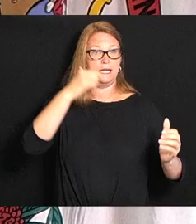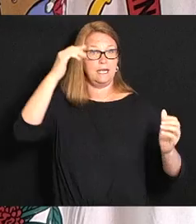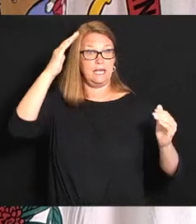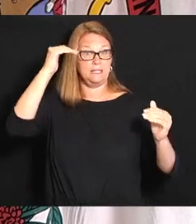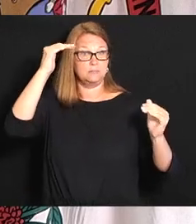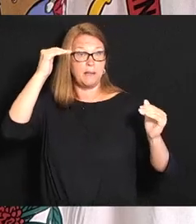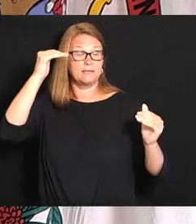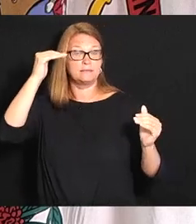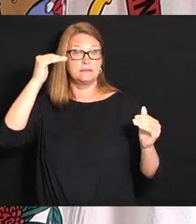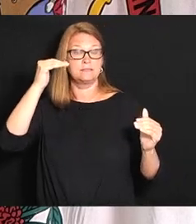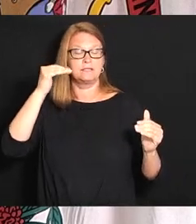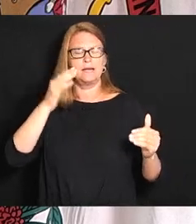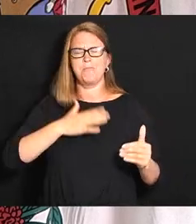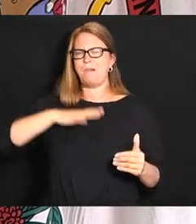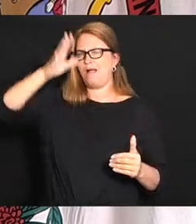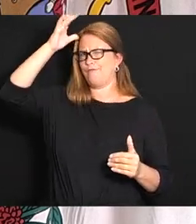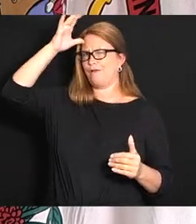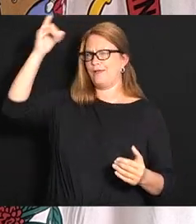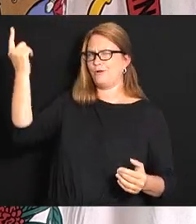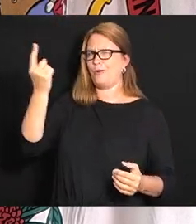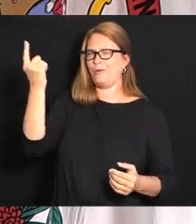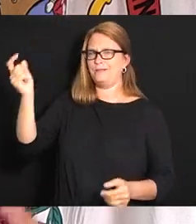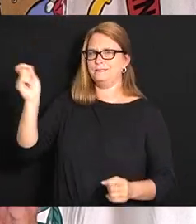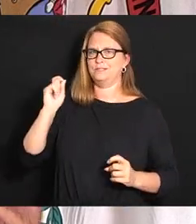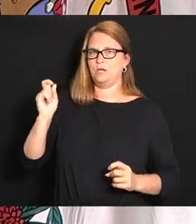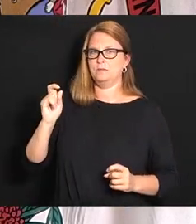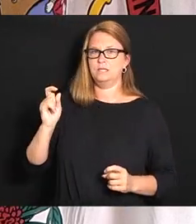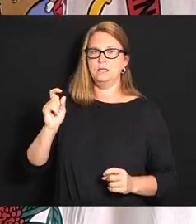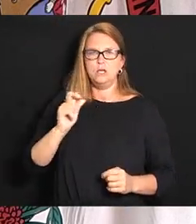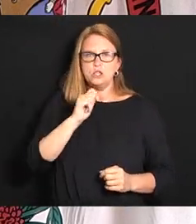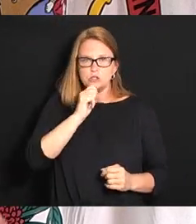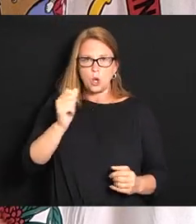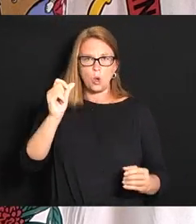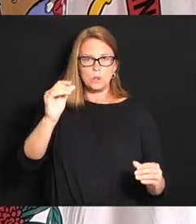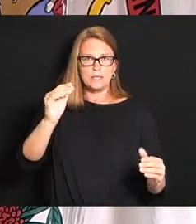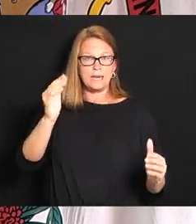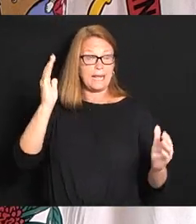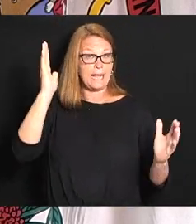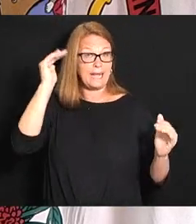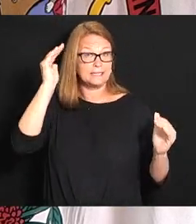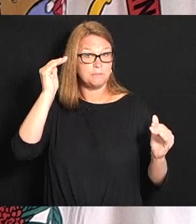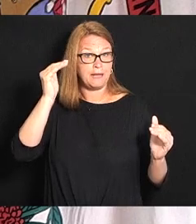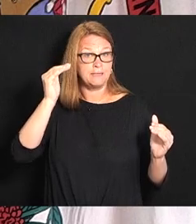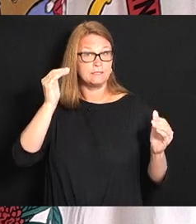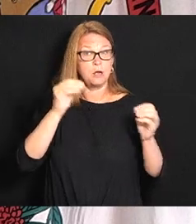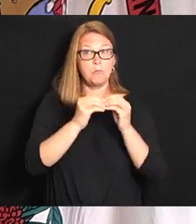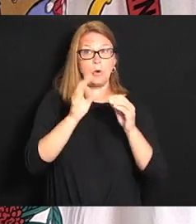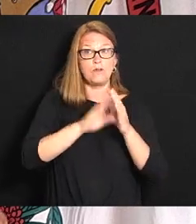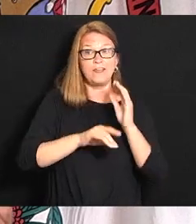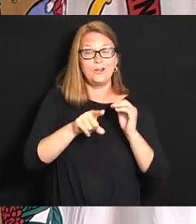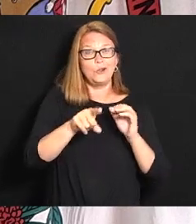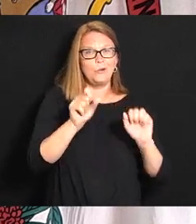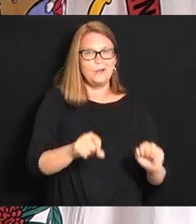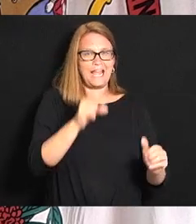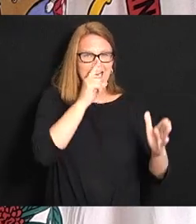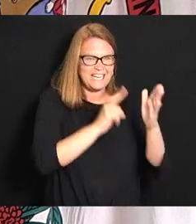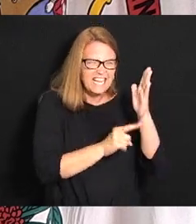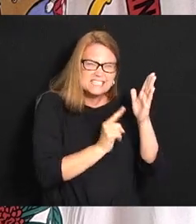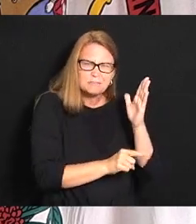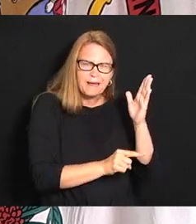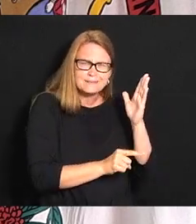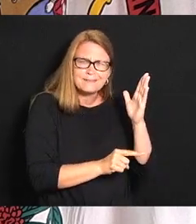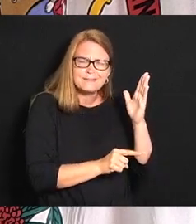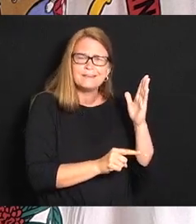know there's an old thing my dad used to tell me all the time don't ever expect more than you can inspect how do we expect